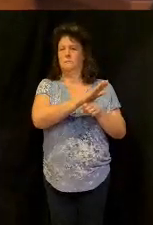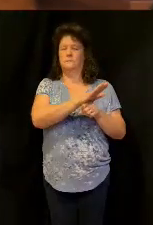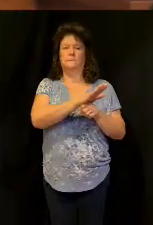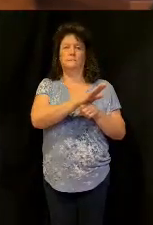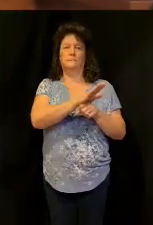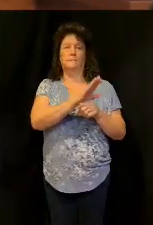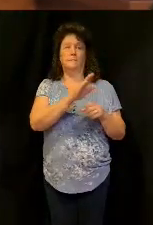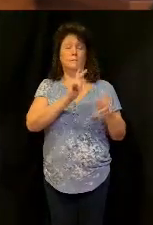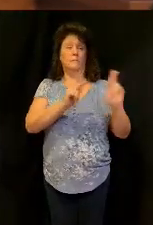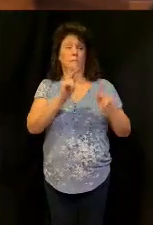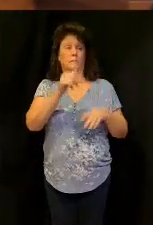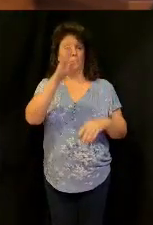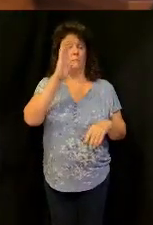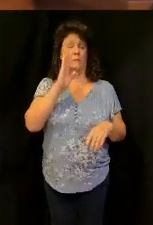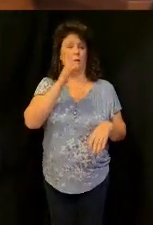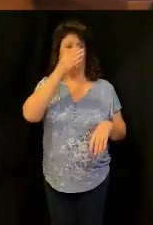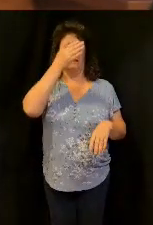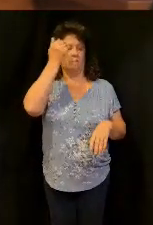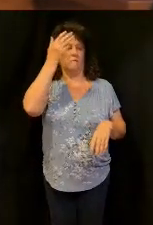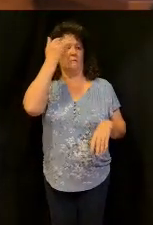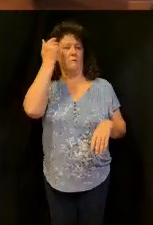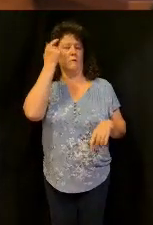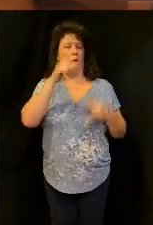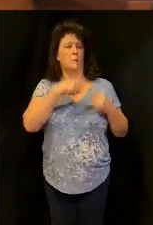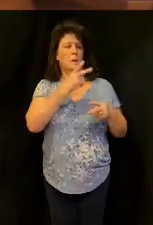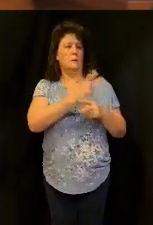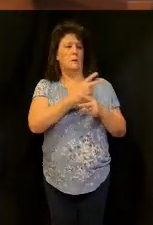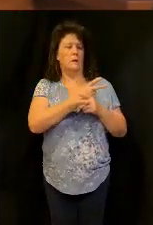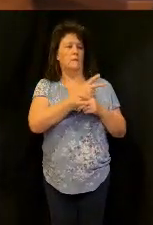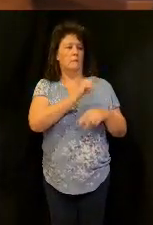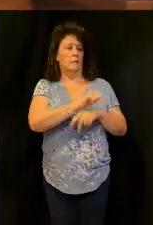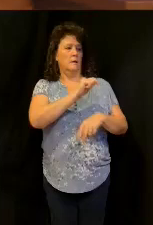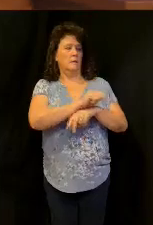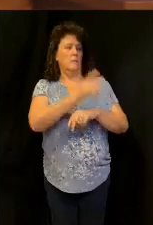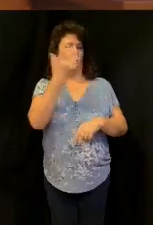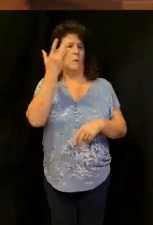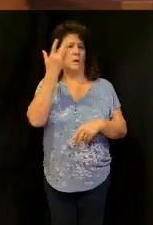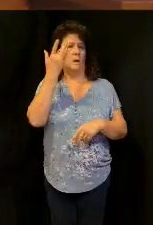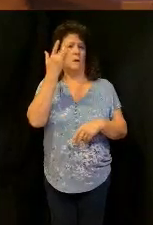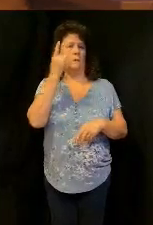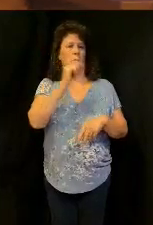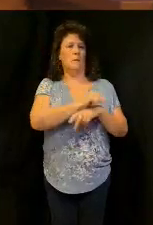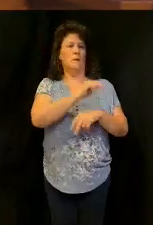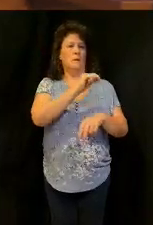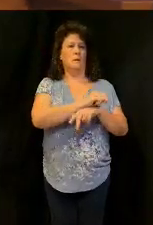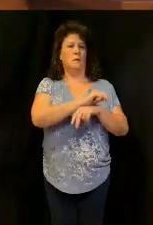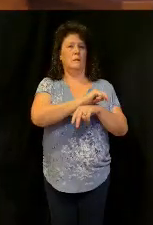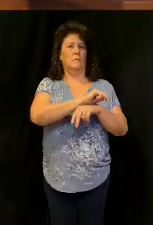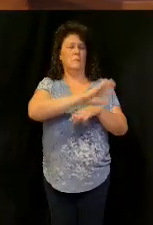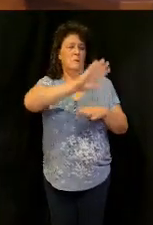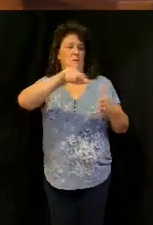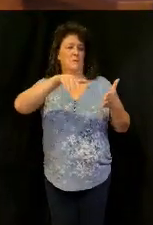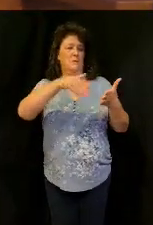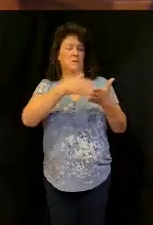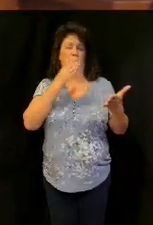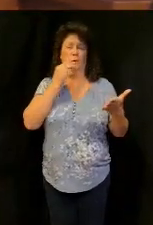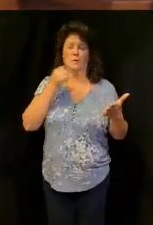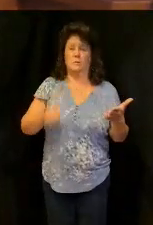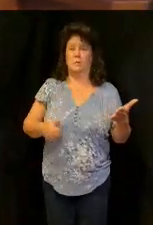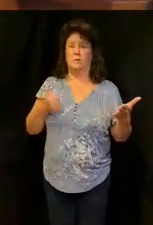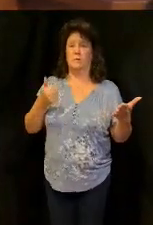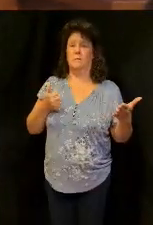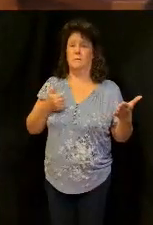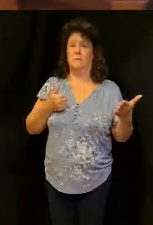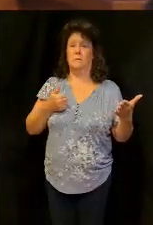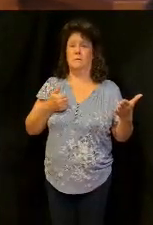So the people of God had forgot about taking care of the needs of the temple and the people. Why? Because the temple was the center of Jewish life. It was the place